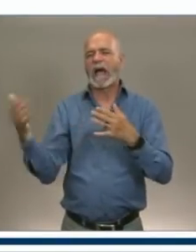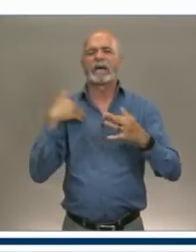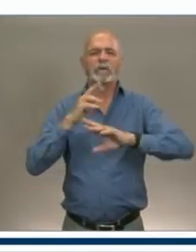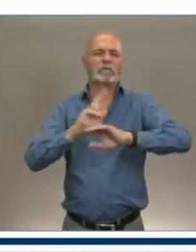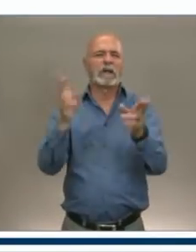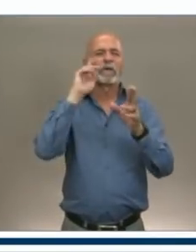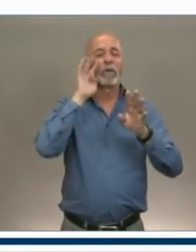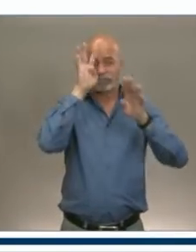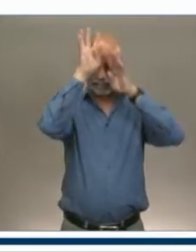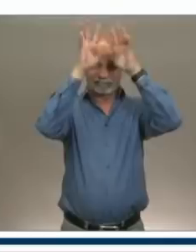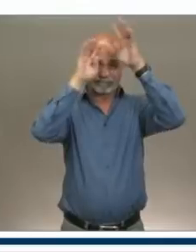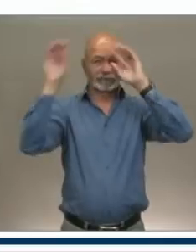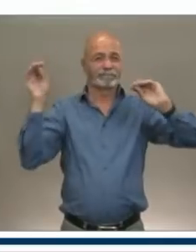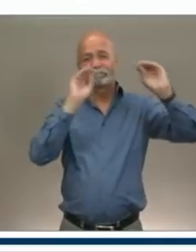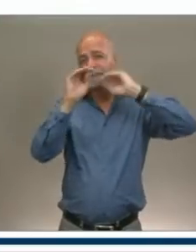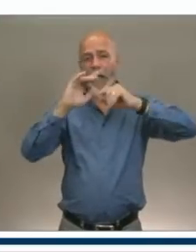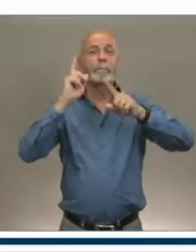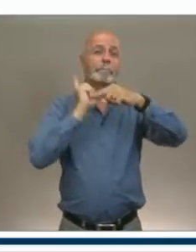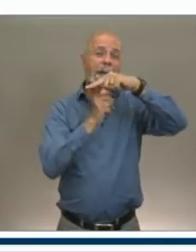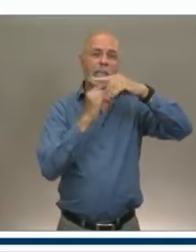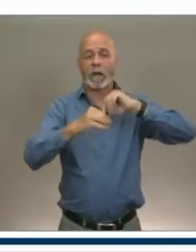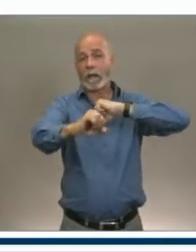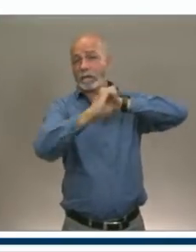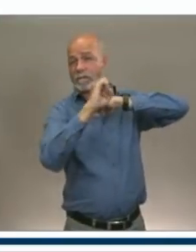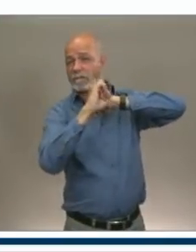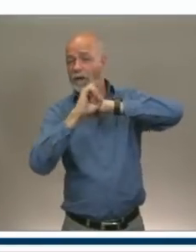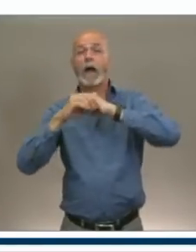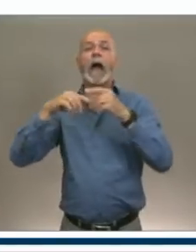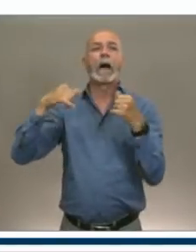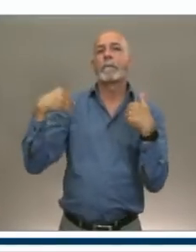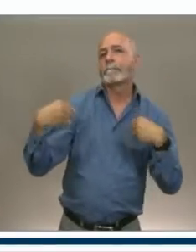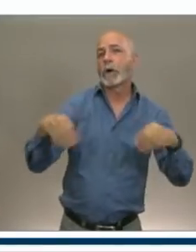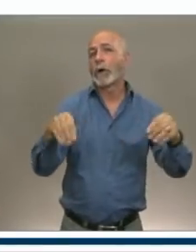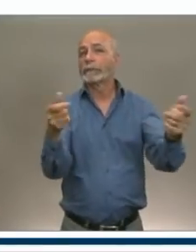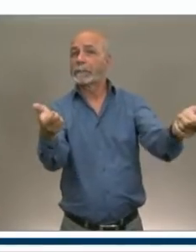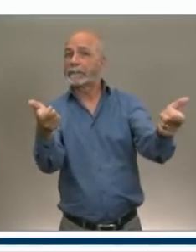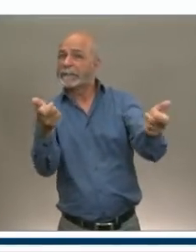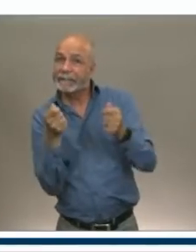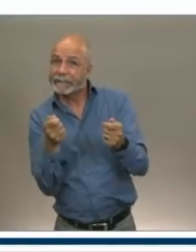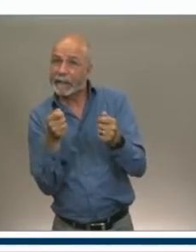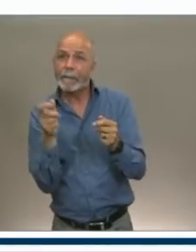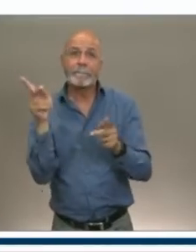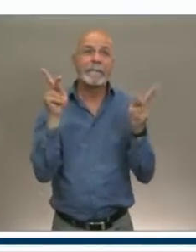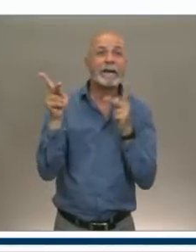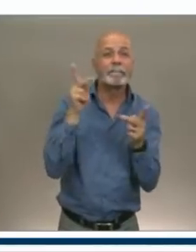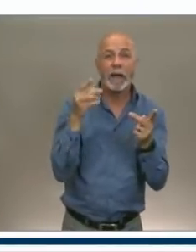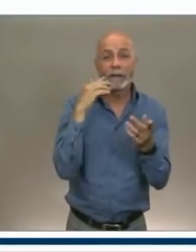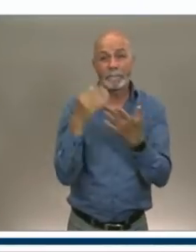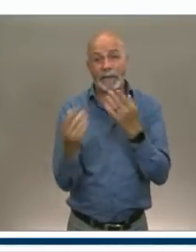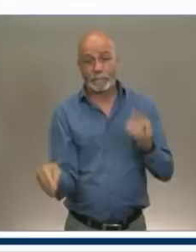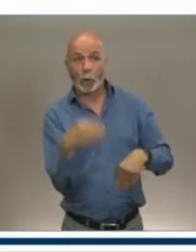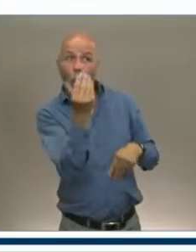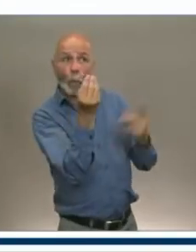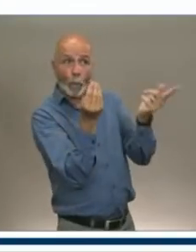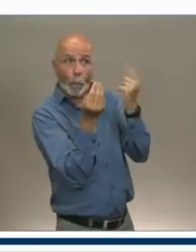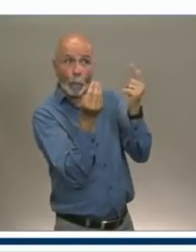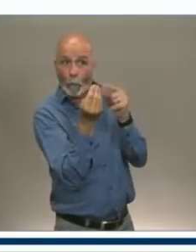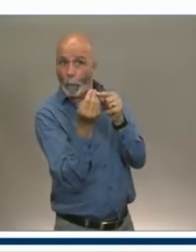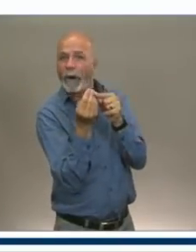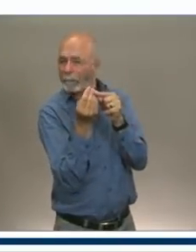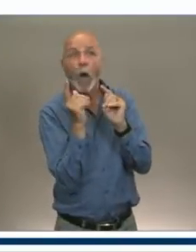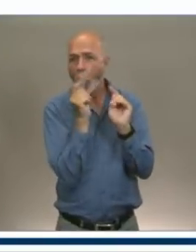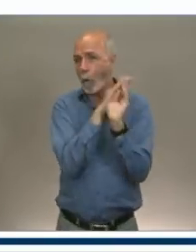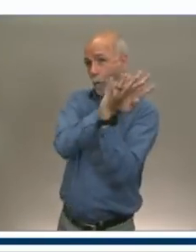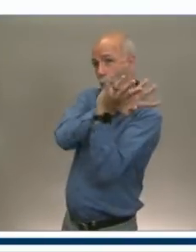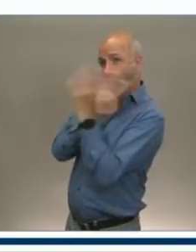to do, marketing to do, putting packages together. I think, I think they'll be very keen to do that. And I have trust